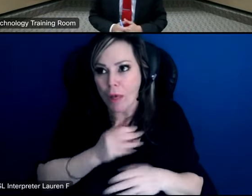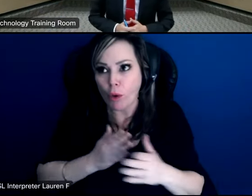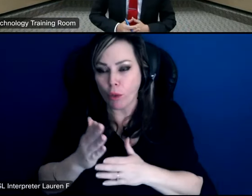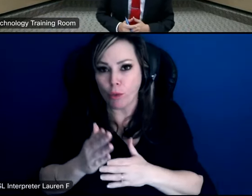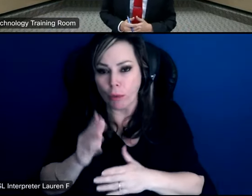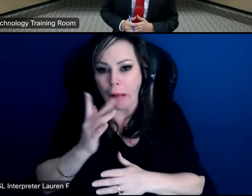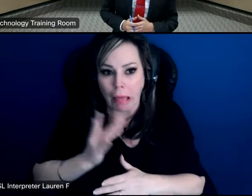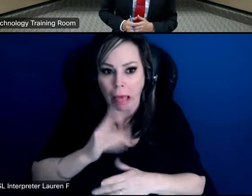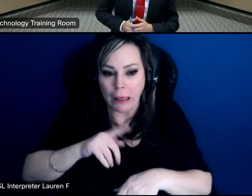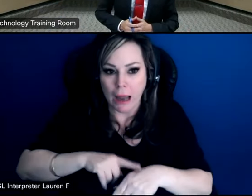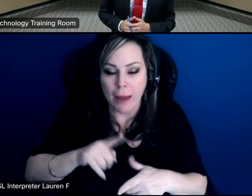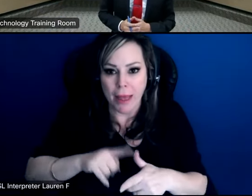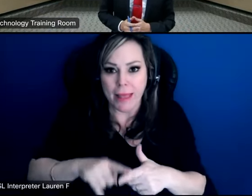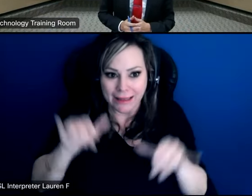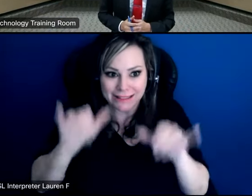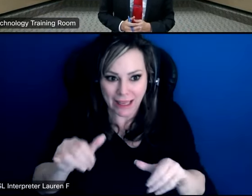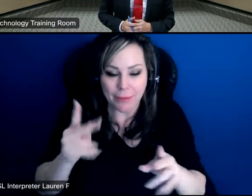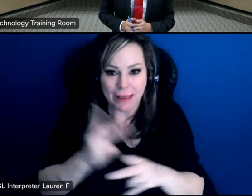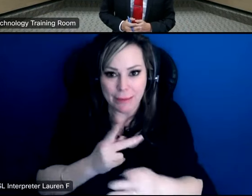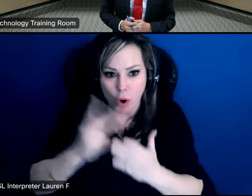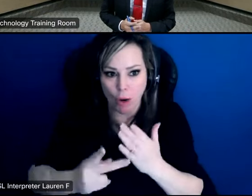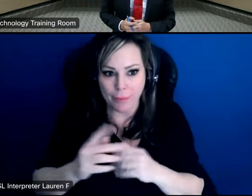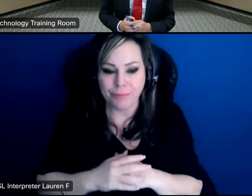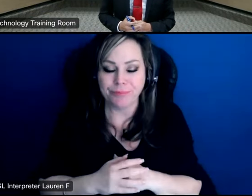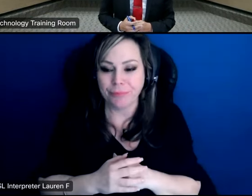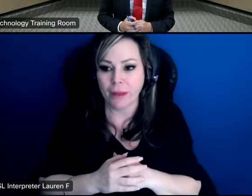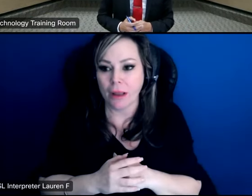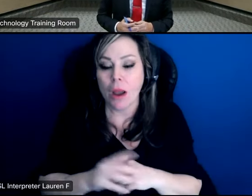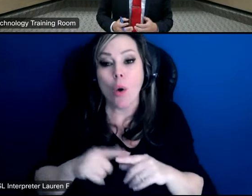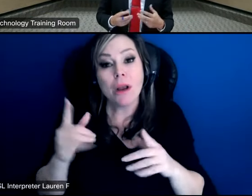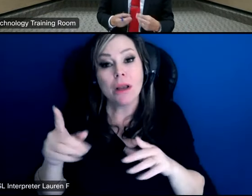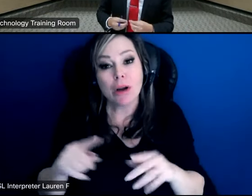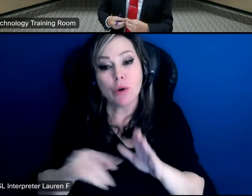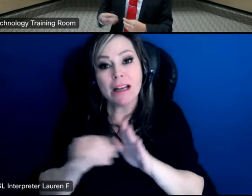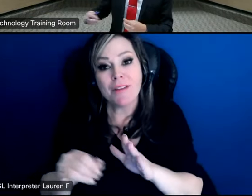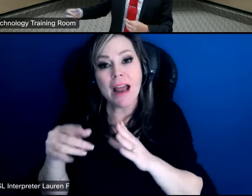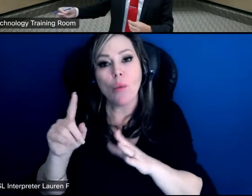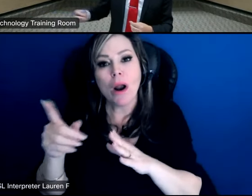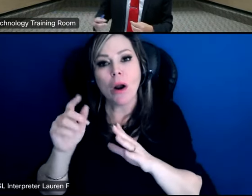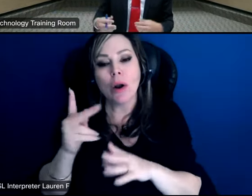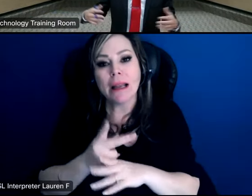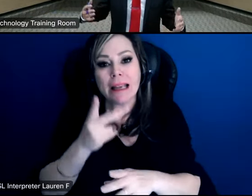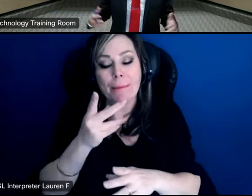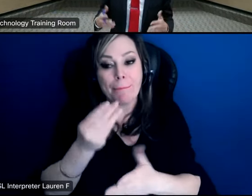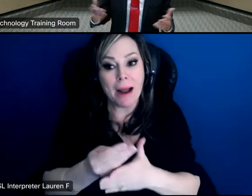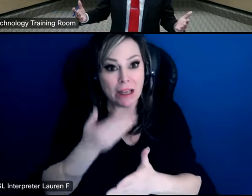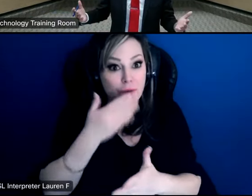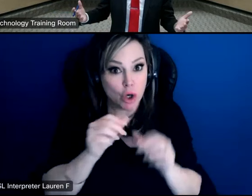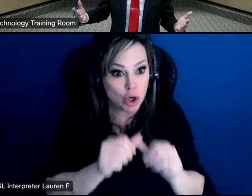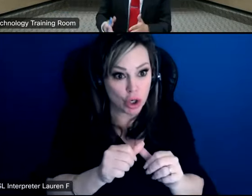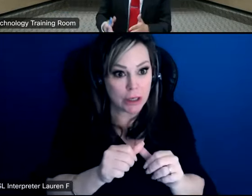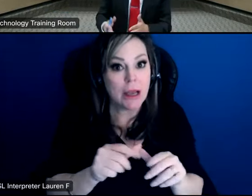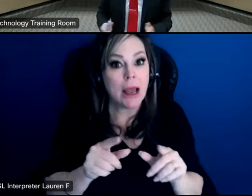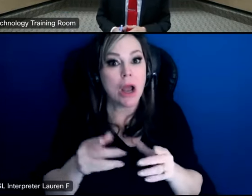bring it through so we try to identify efficiencies that we can keep for good and so that we can those are good